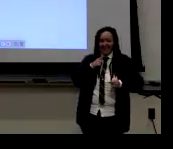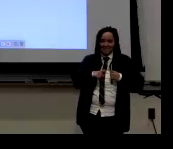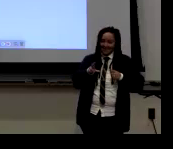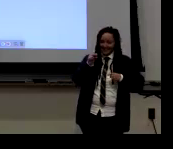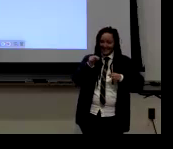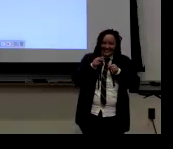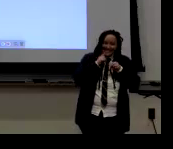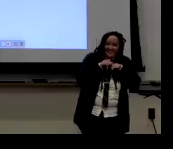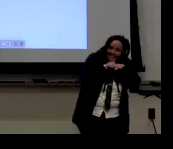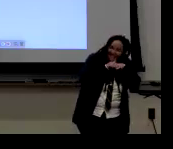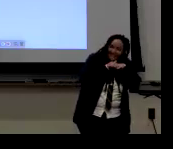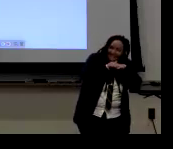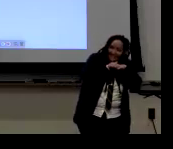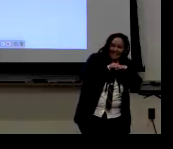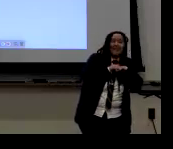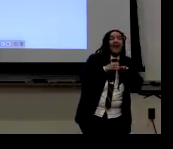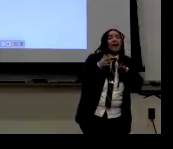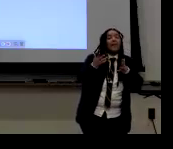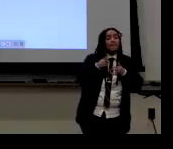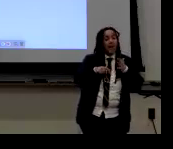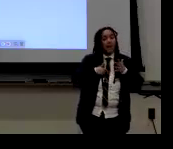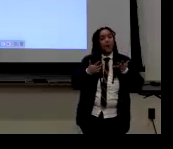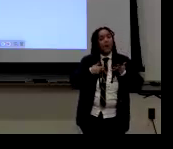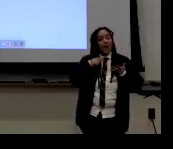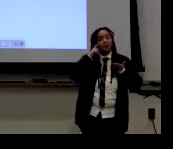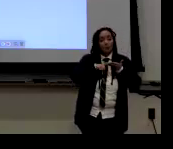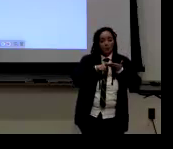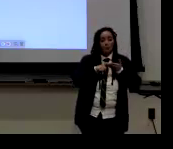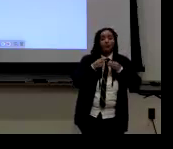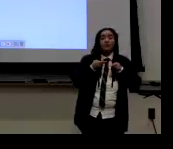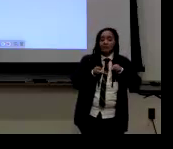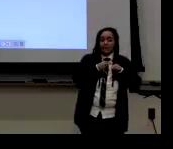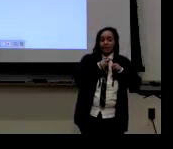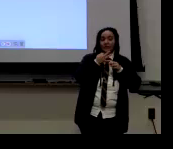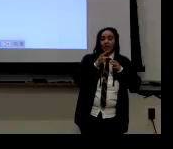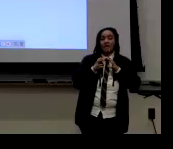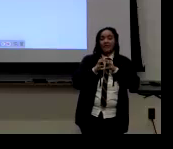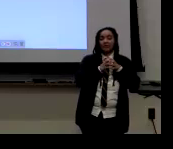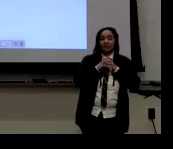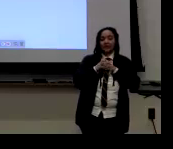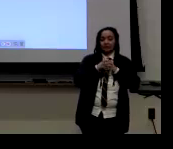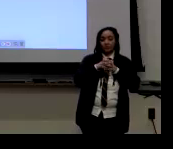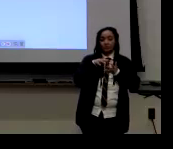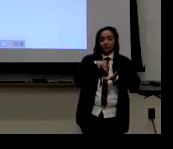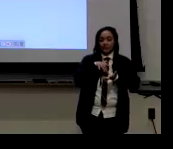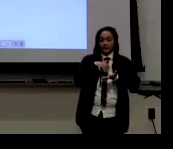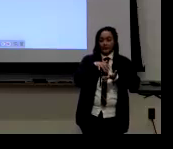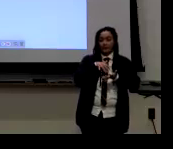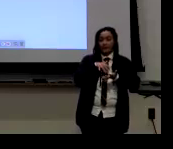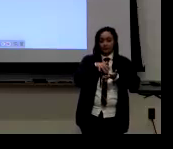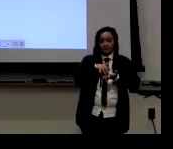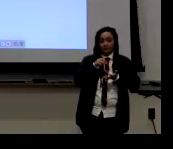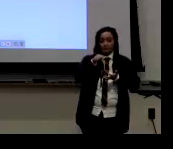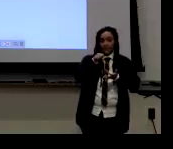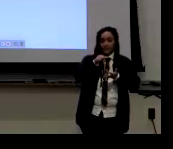I want to say that, you know, things are increasing a lot, but it's kind of slow.